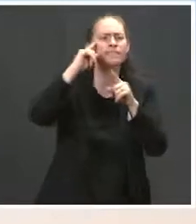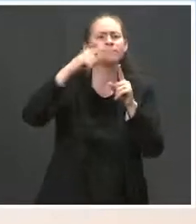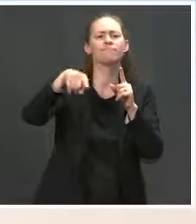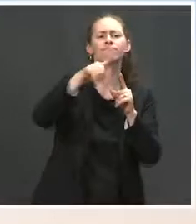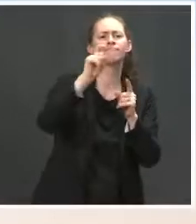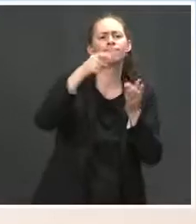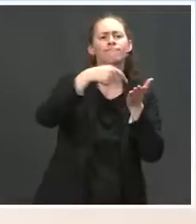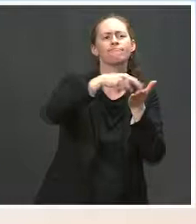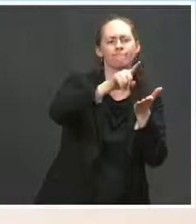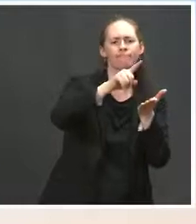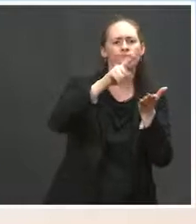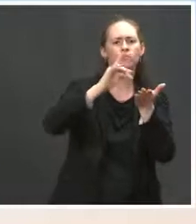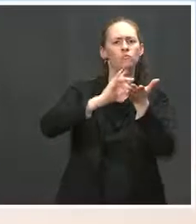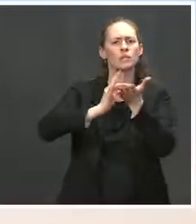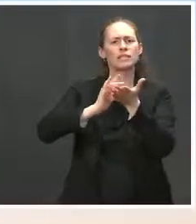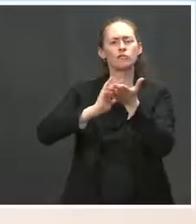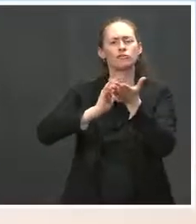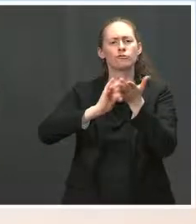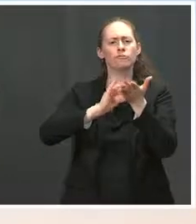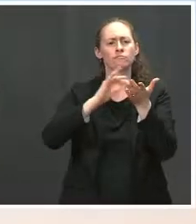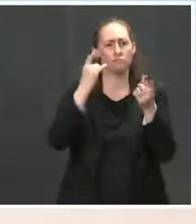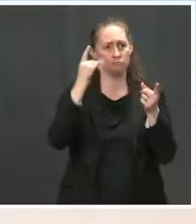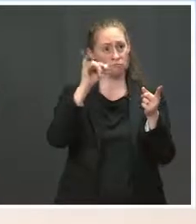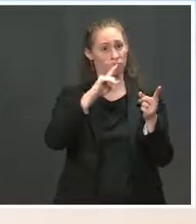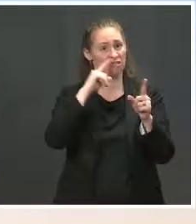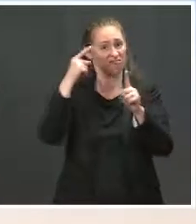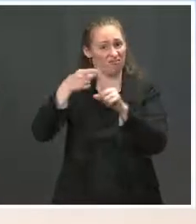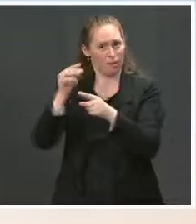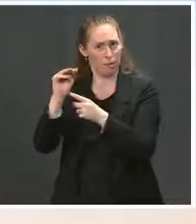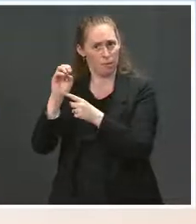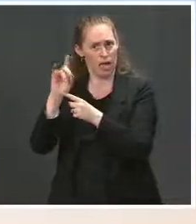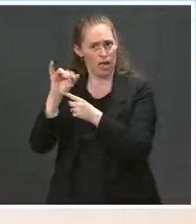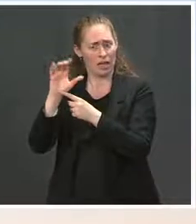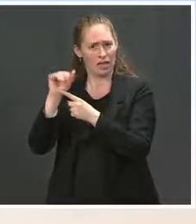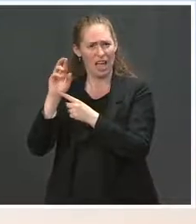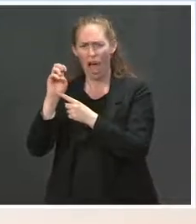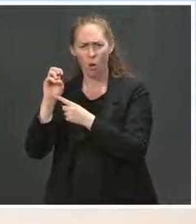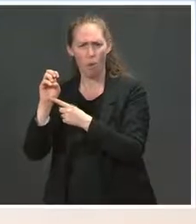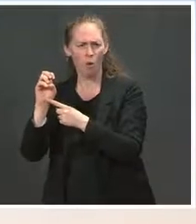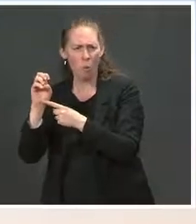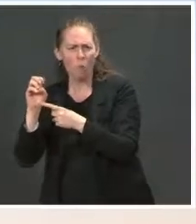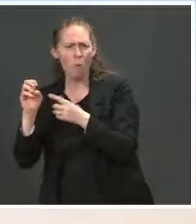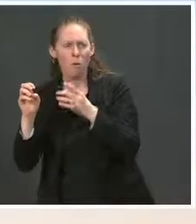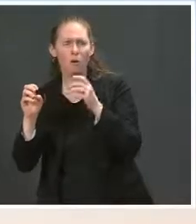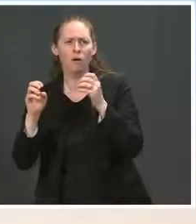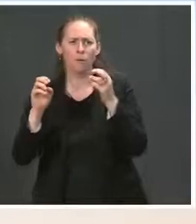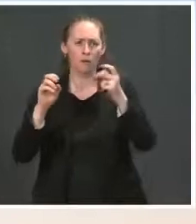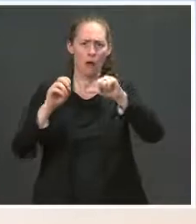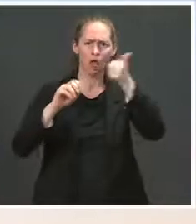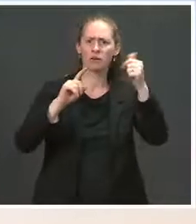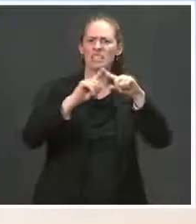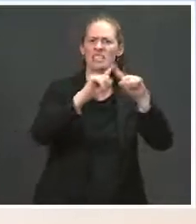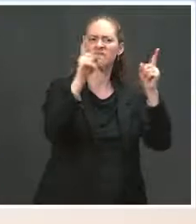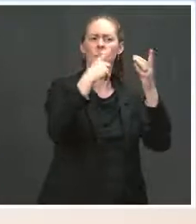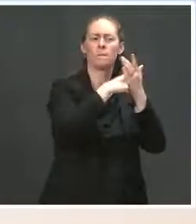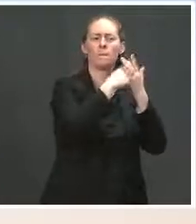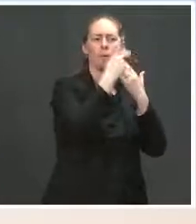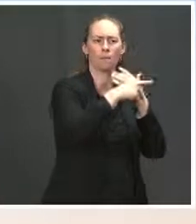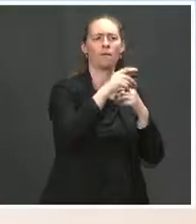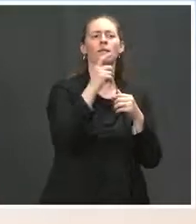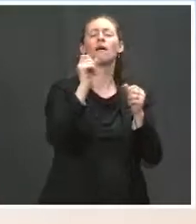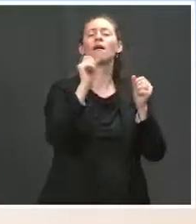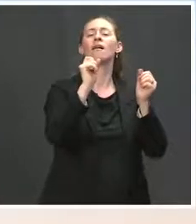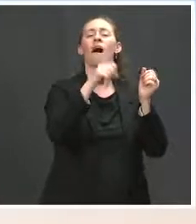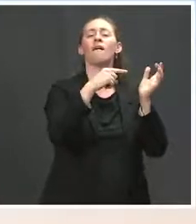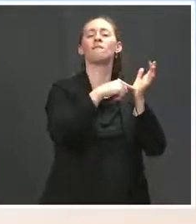expanding Medicare or put it into the expanded saving, expanded subsidies for the Affordable Care Act. Is that something that the White House